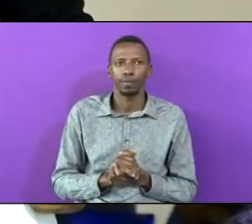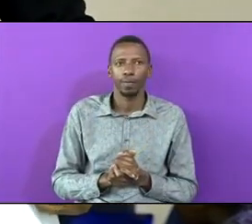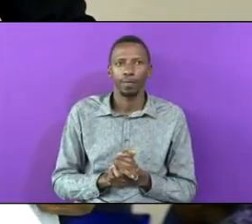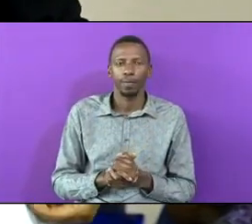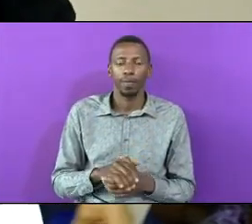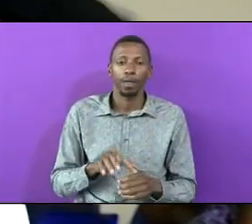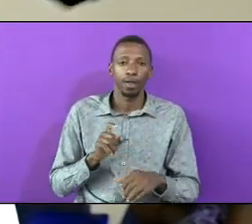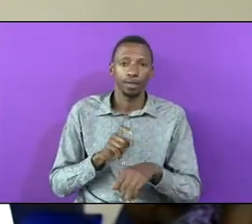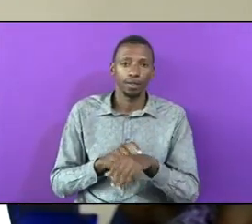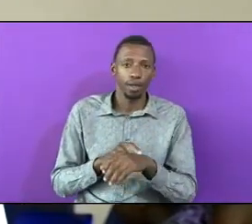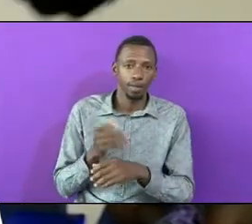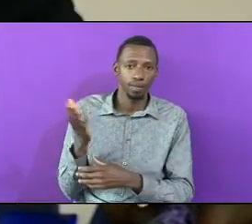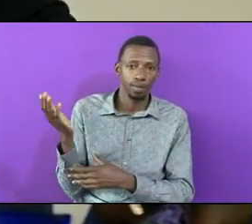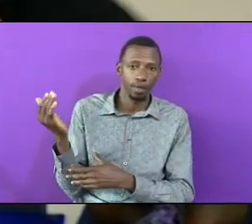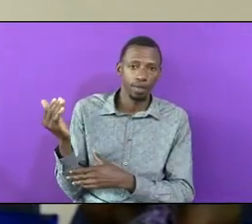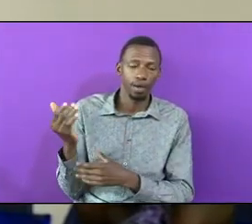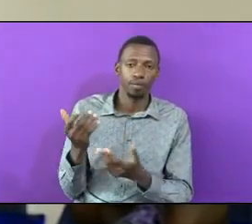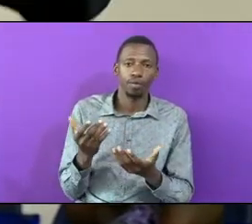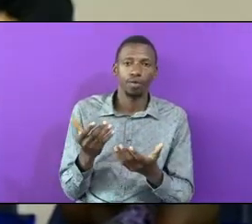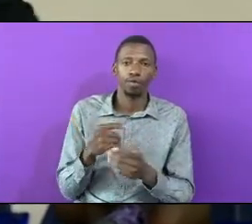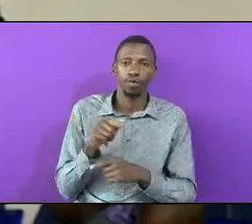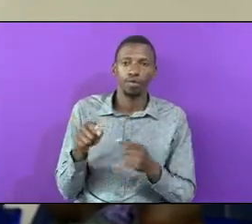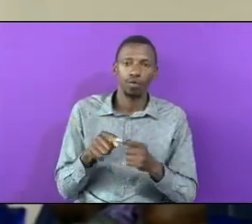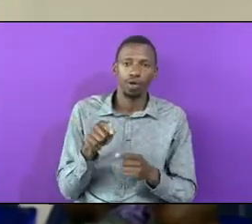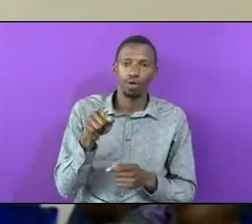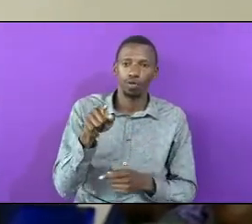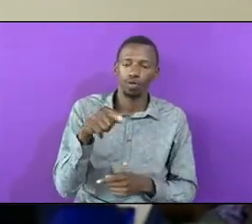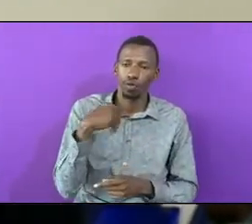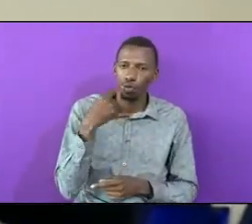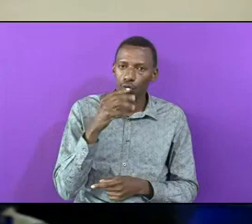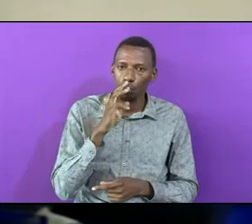Time Is Coming When Who You Are In Society Will Not Help You